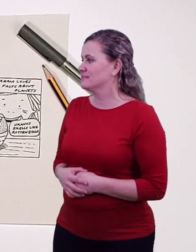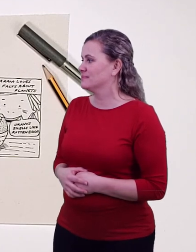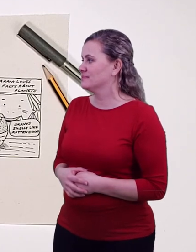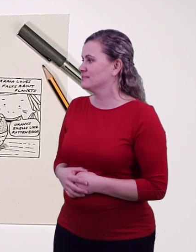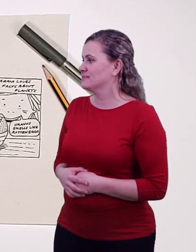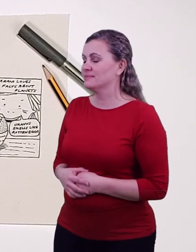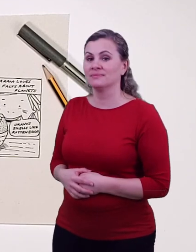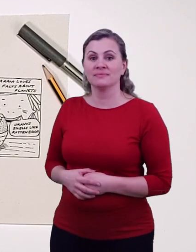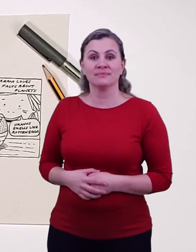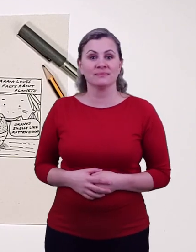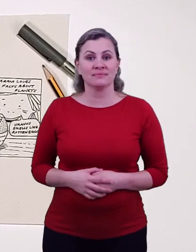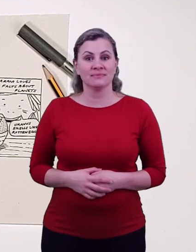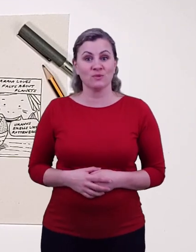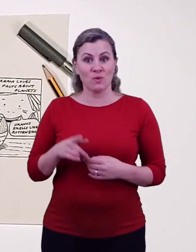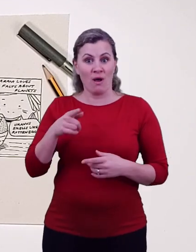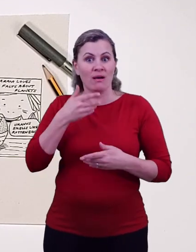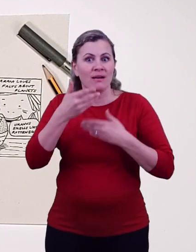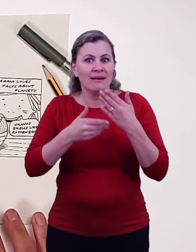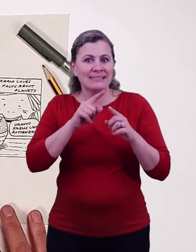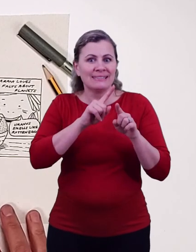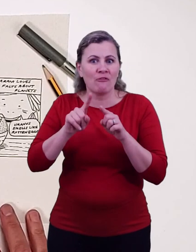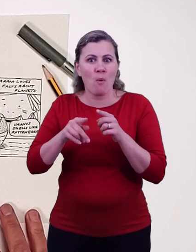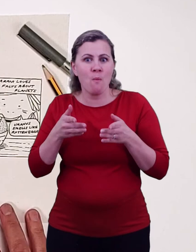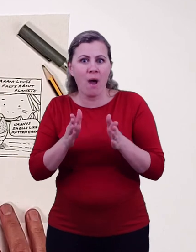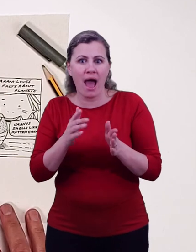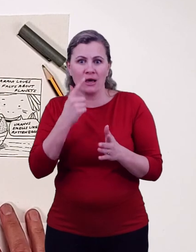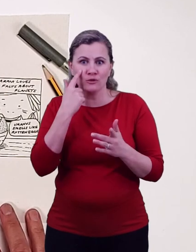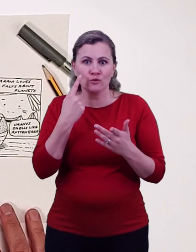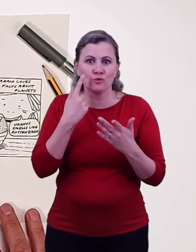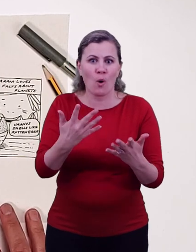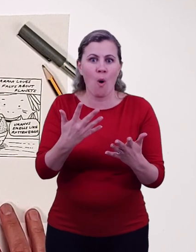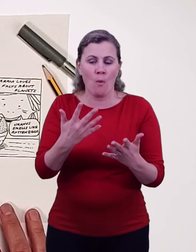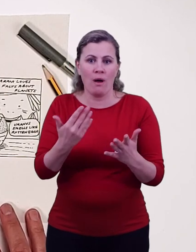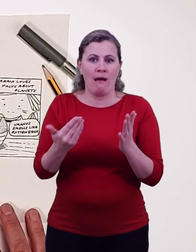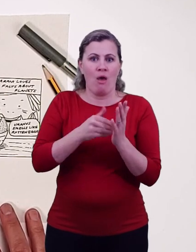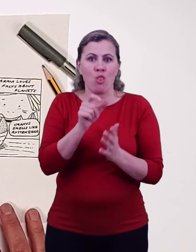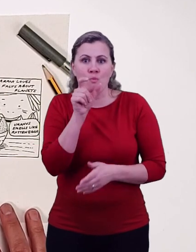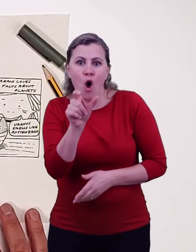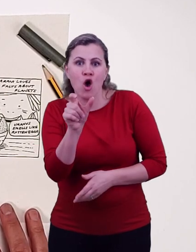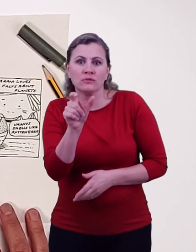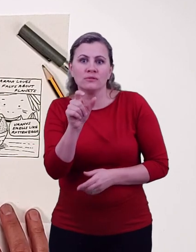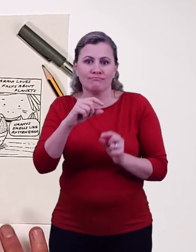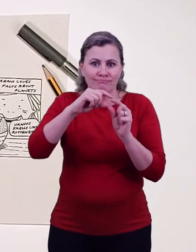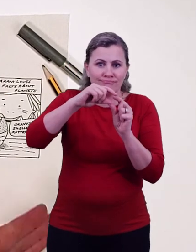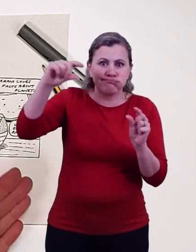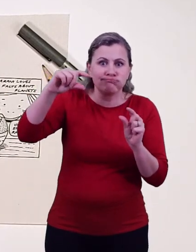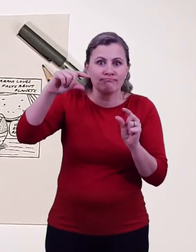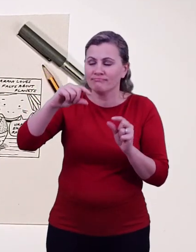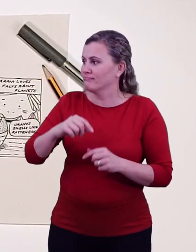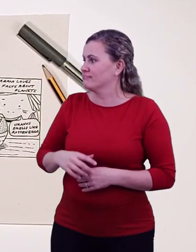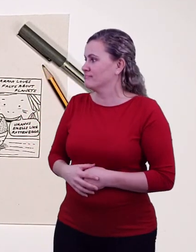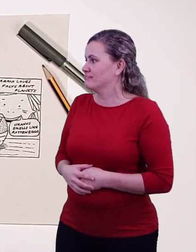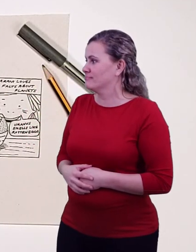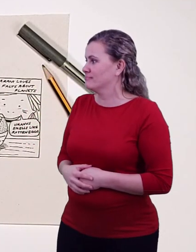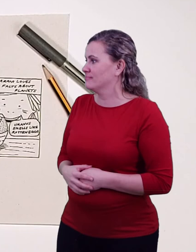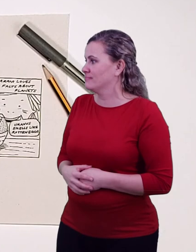of your font. I wanted the reader to see how angry Orani is by writing grrrr in a jagged font. Those are a